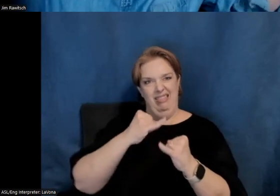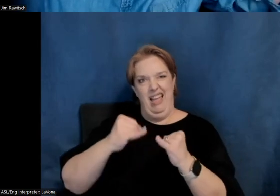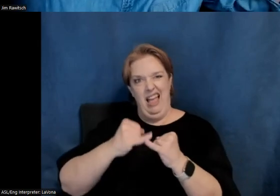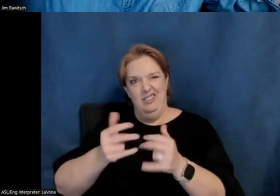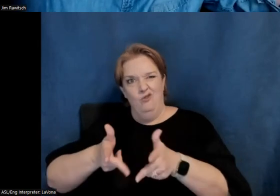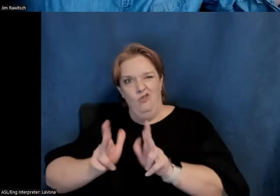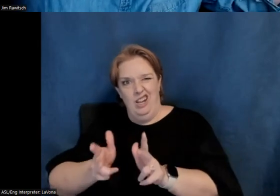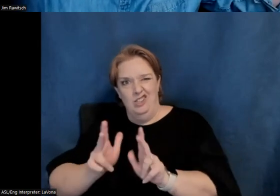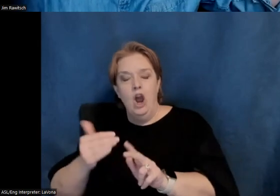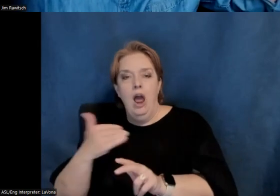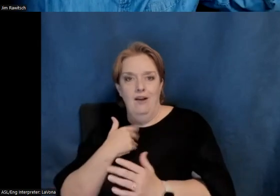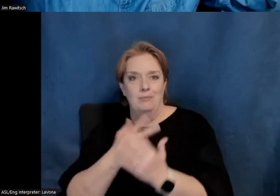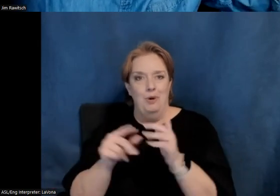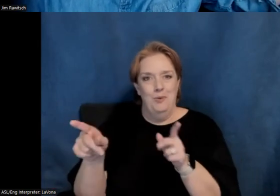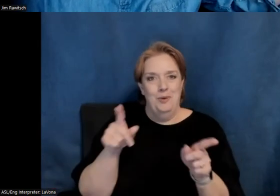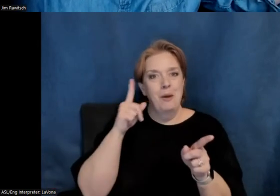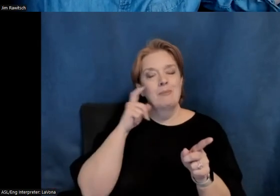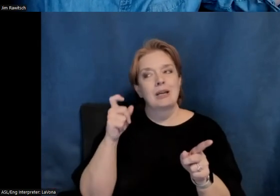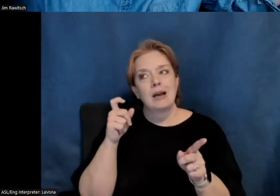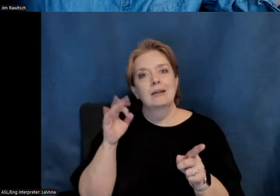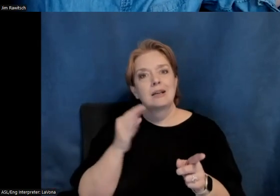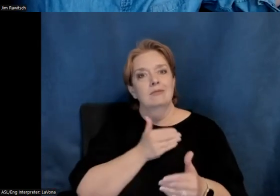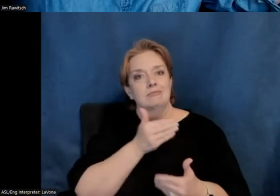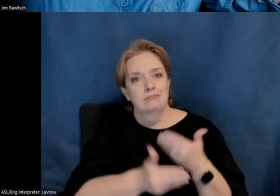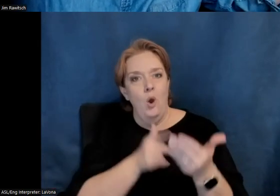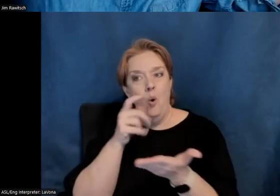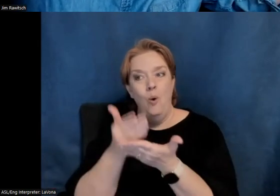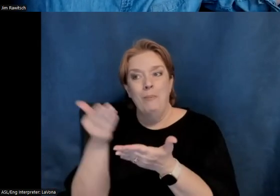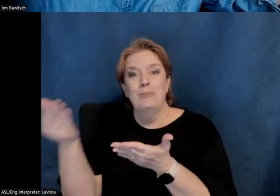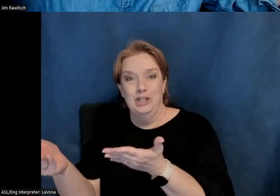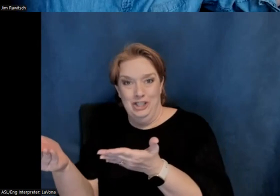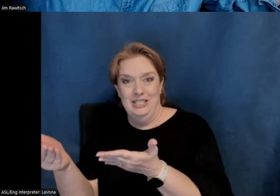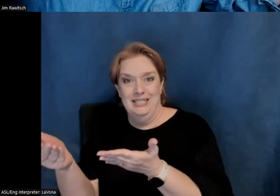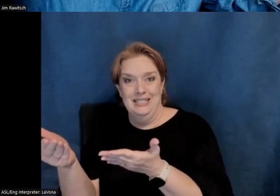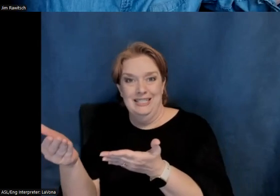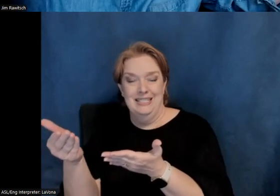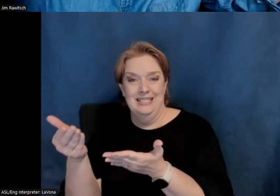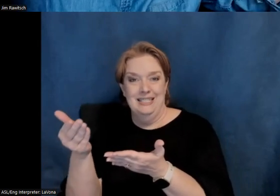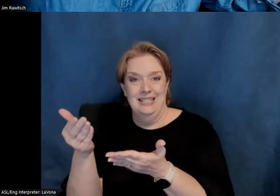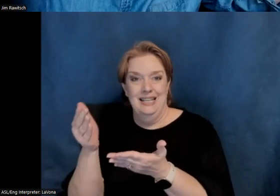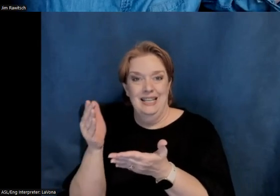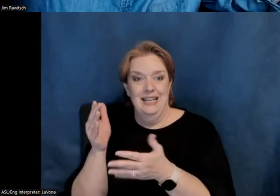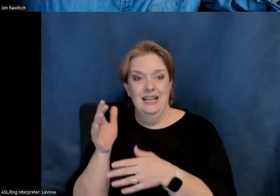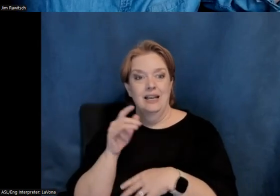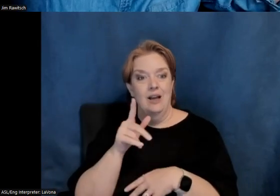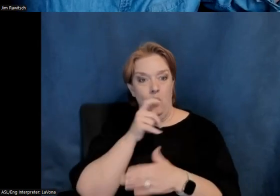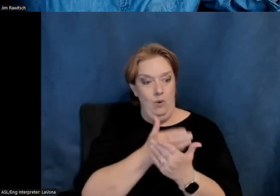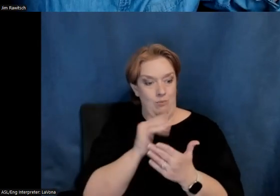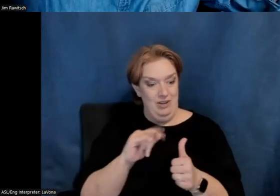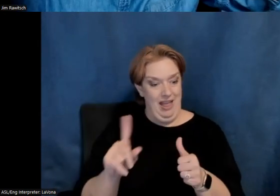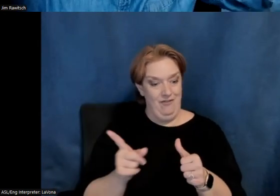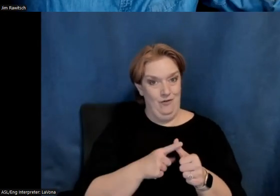of the, of the folks who, you know, purchased that chair, that, that original, uh, uh, rocking chair in, uh, uh,